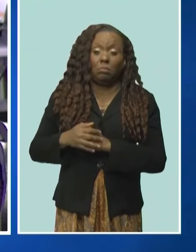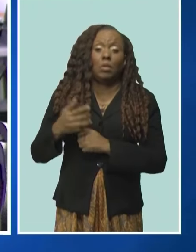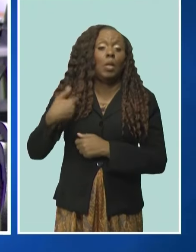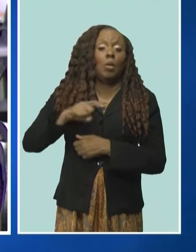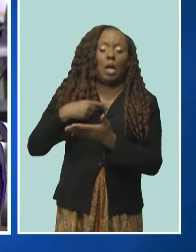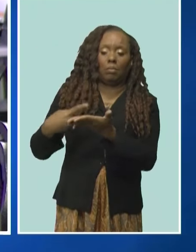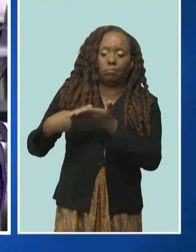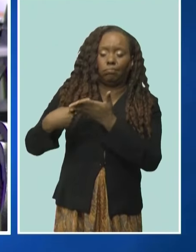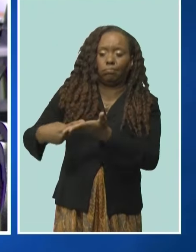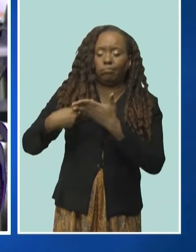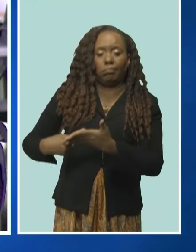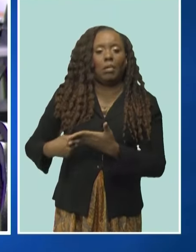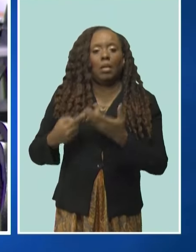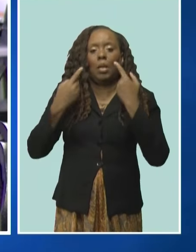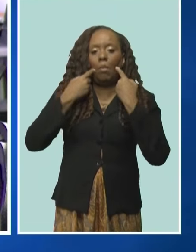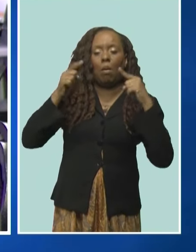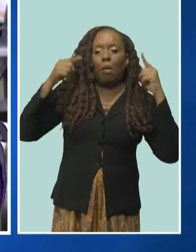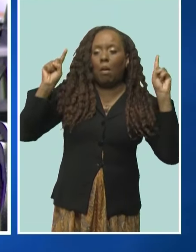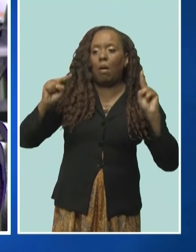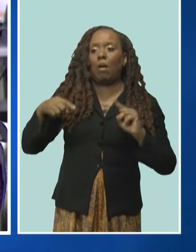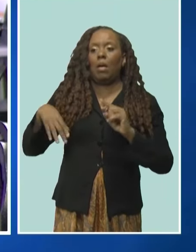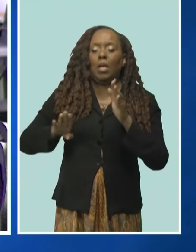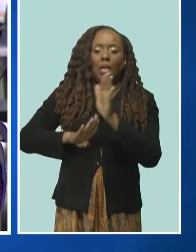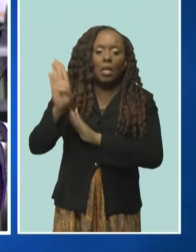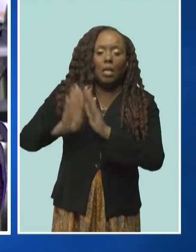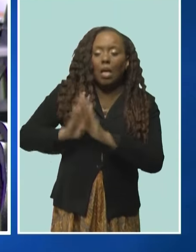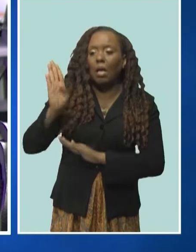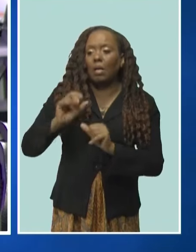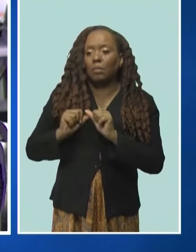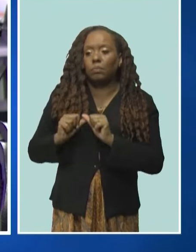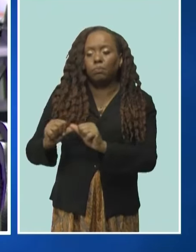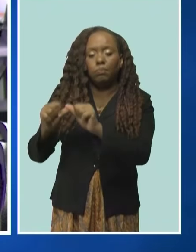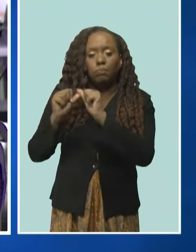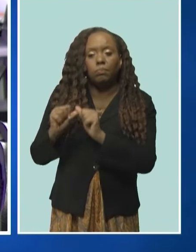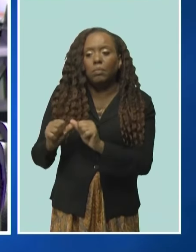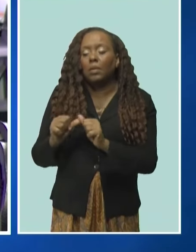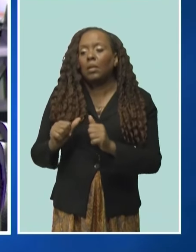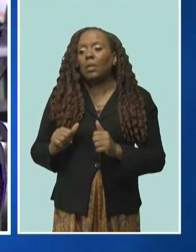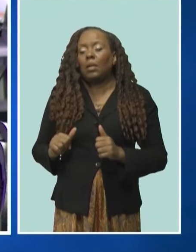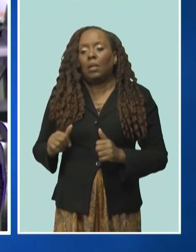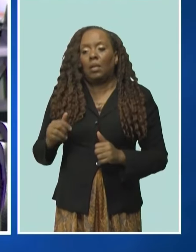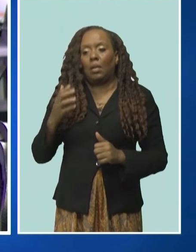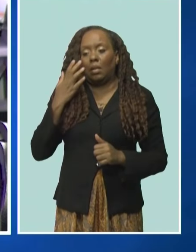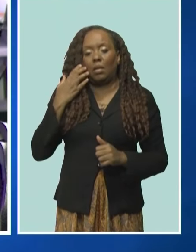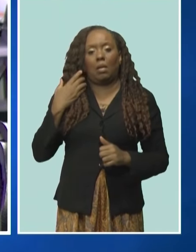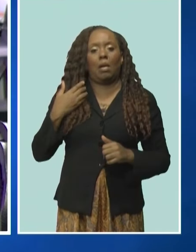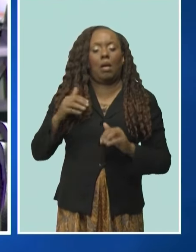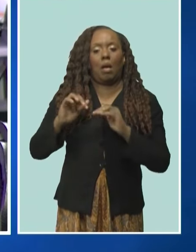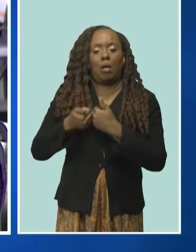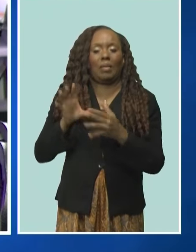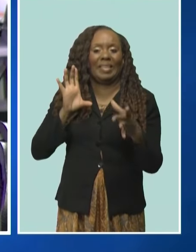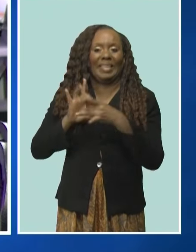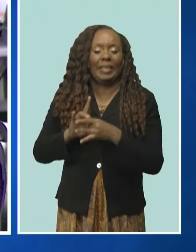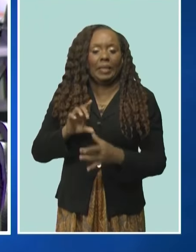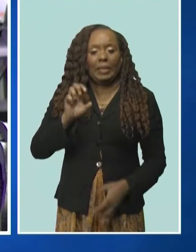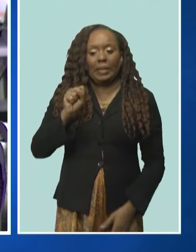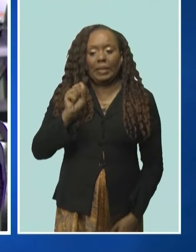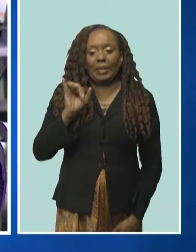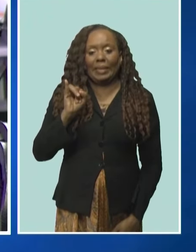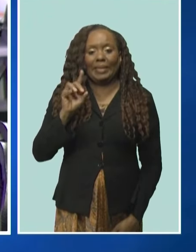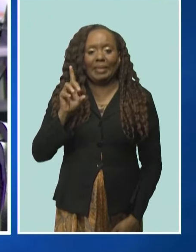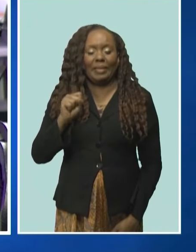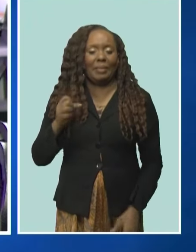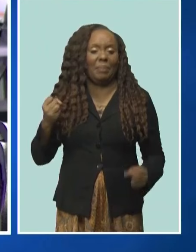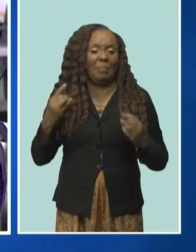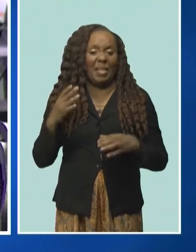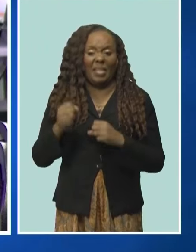the prosperity, the development, the sustainability within the context of SIDS now for several years. How